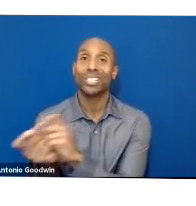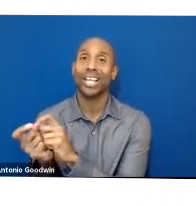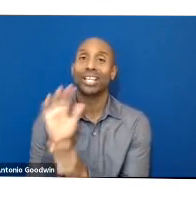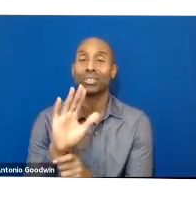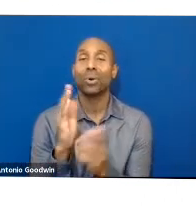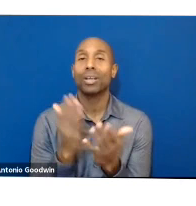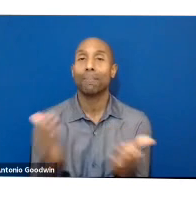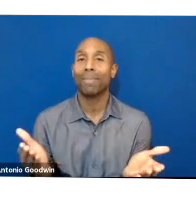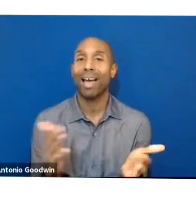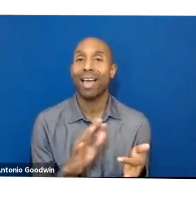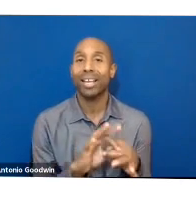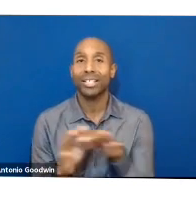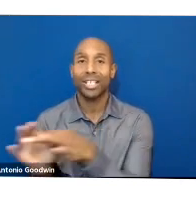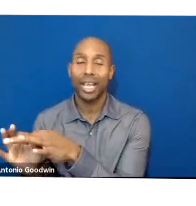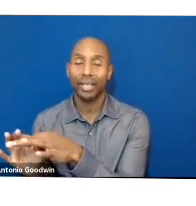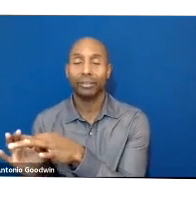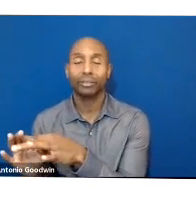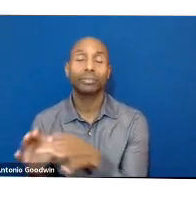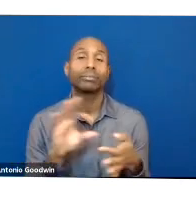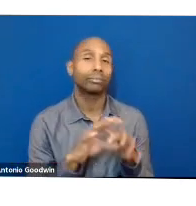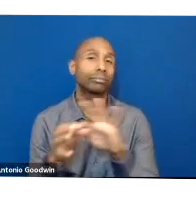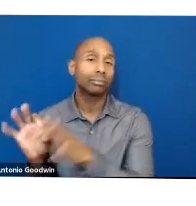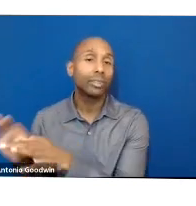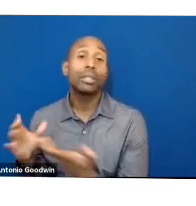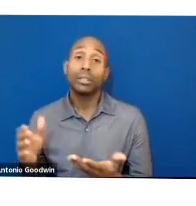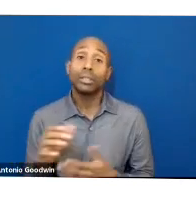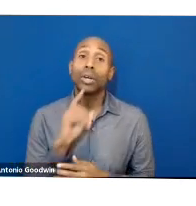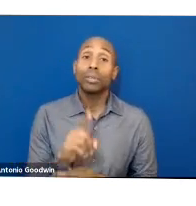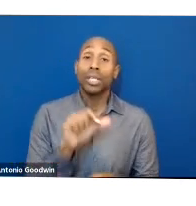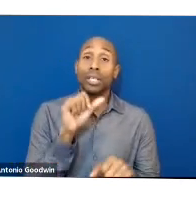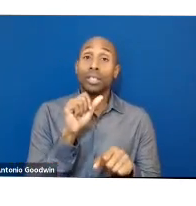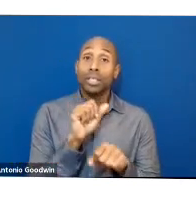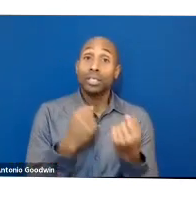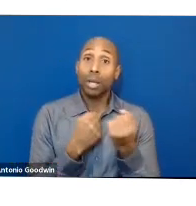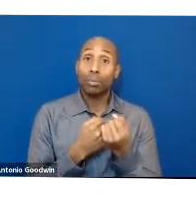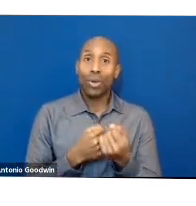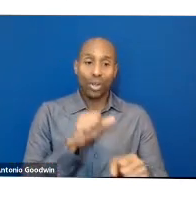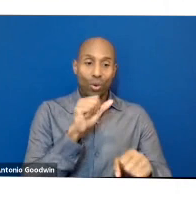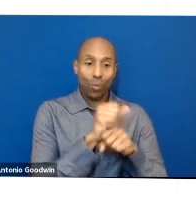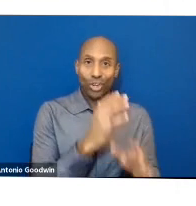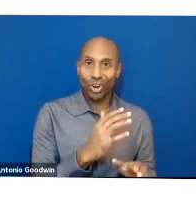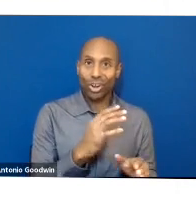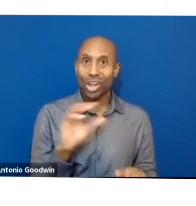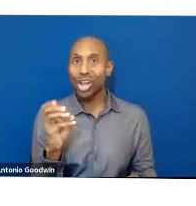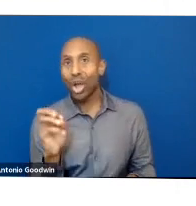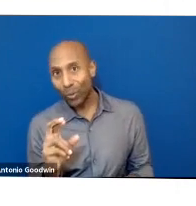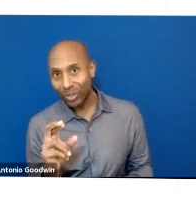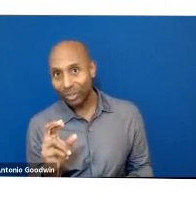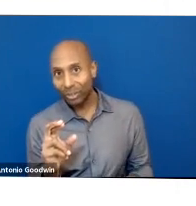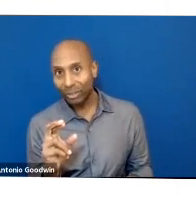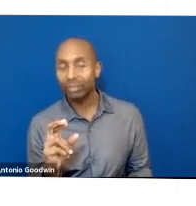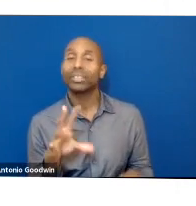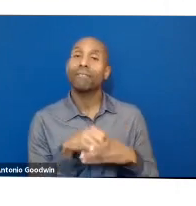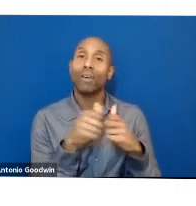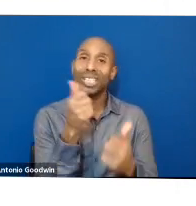with supporting worker owners and workers at every level of the supply chain. I'm sure some of you know the Garment Workers Center